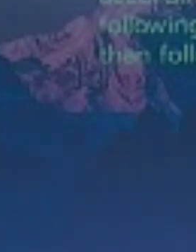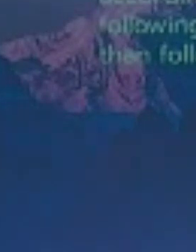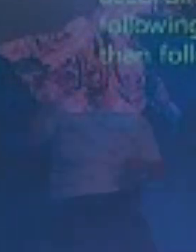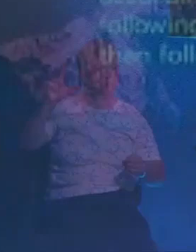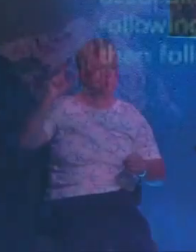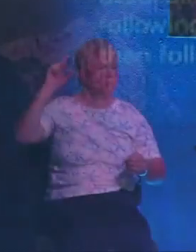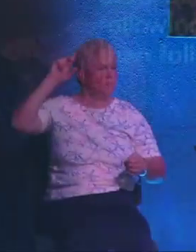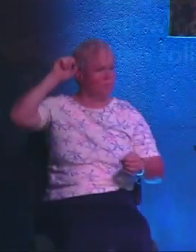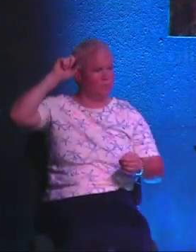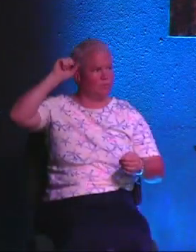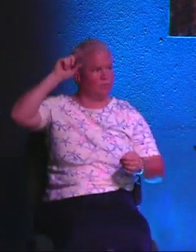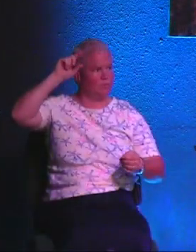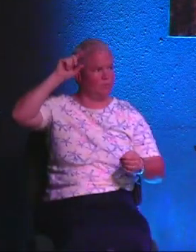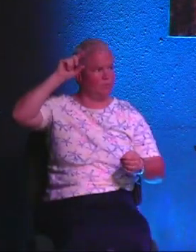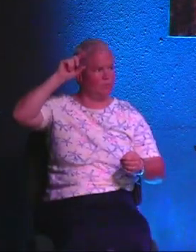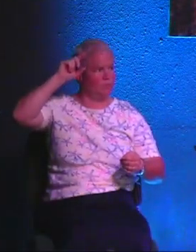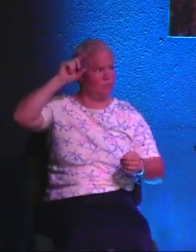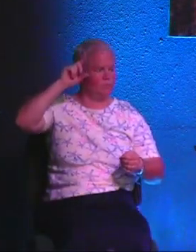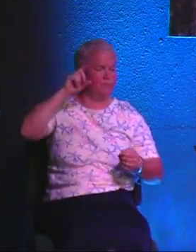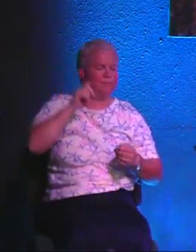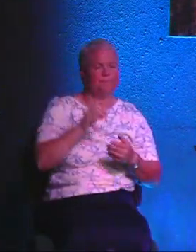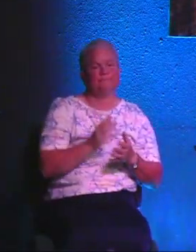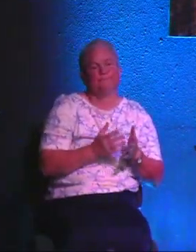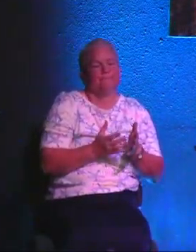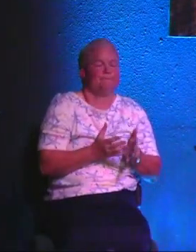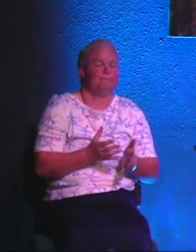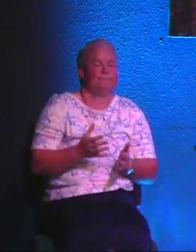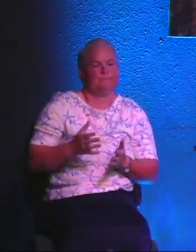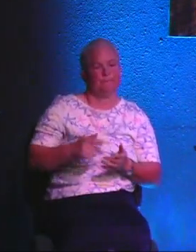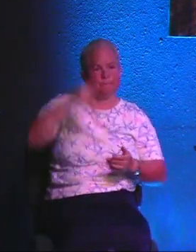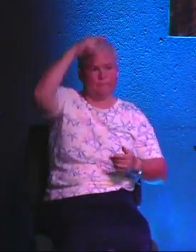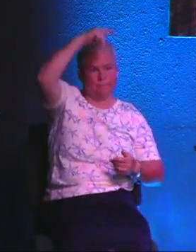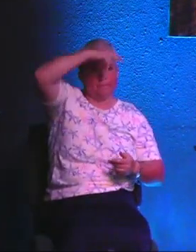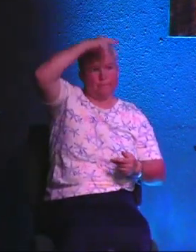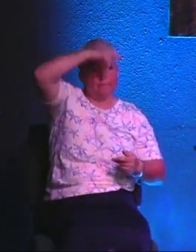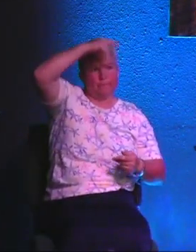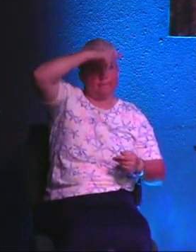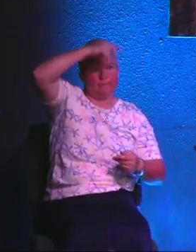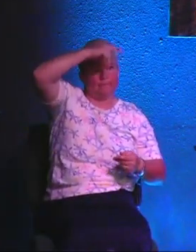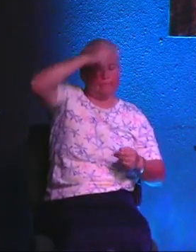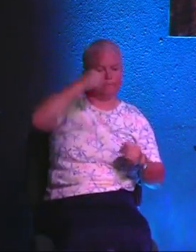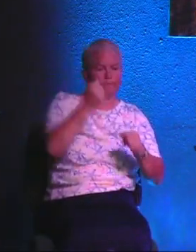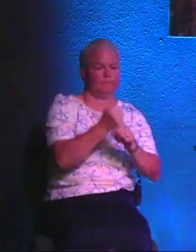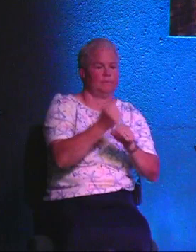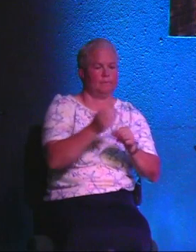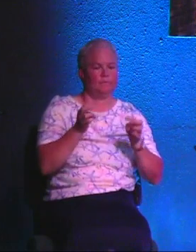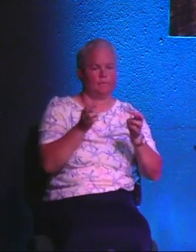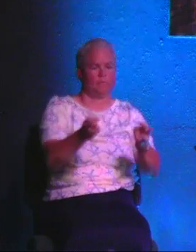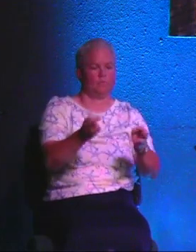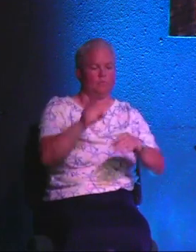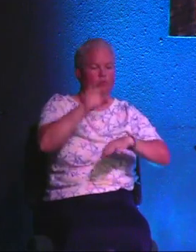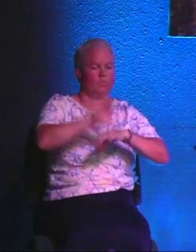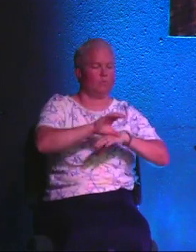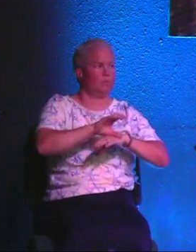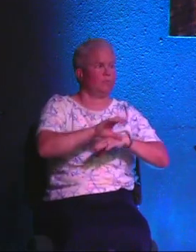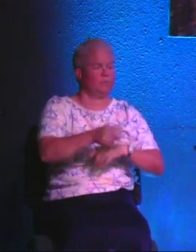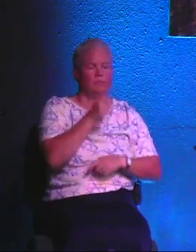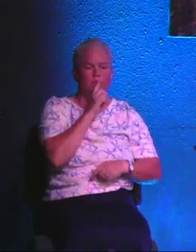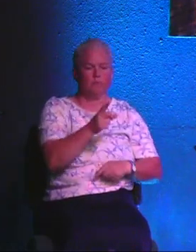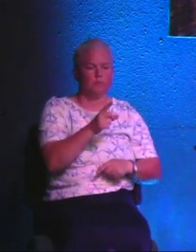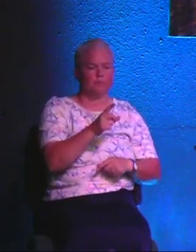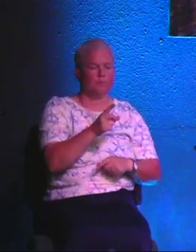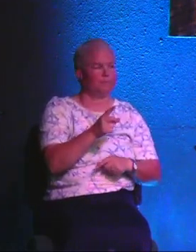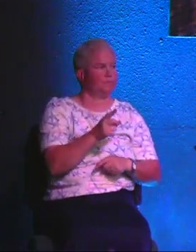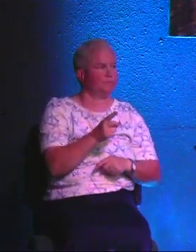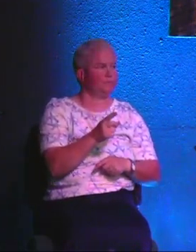saw that this wasn't just an innocent little new philosophy that's making its way into the church and really